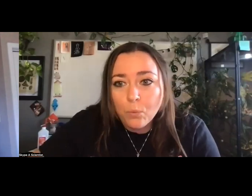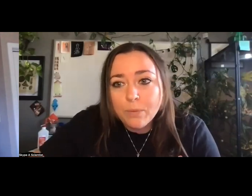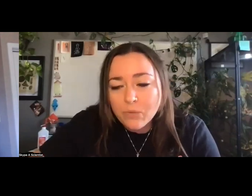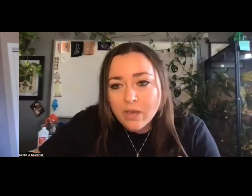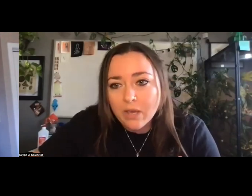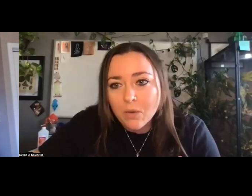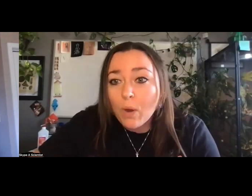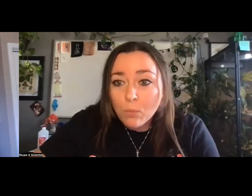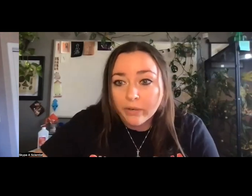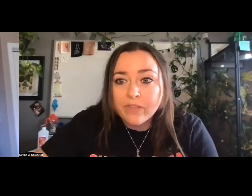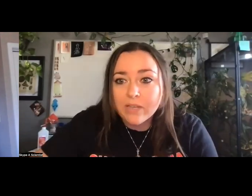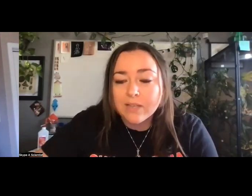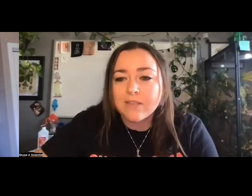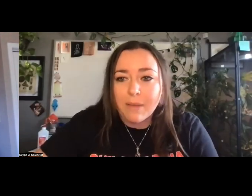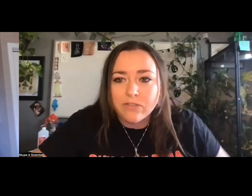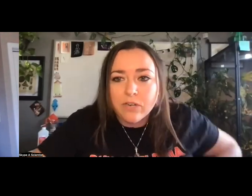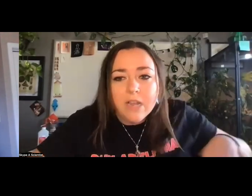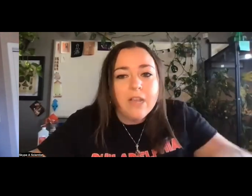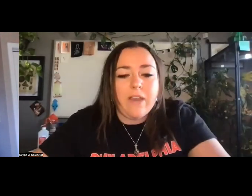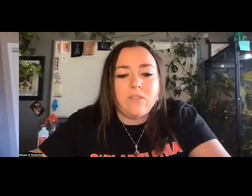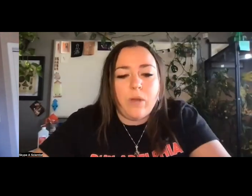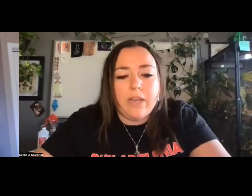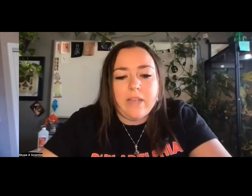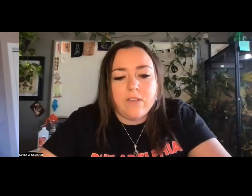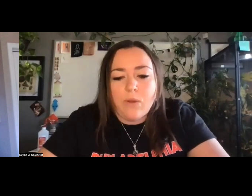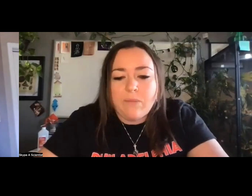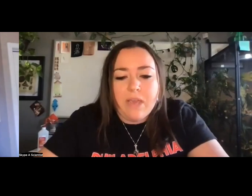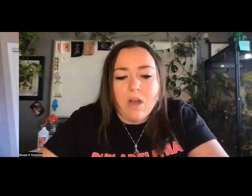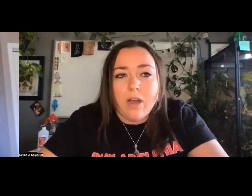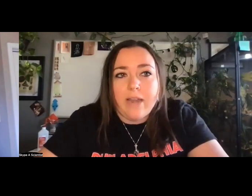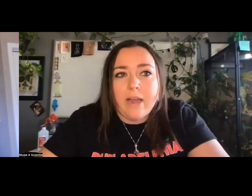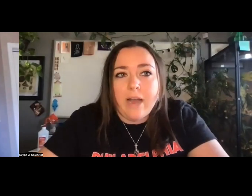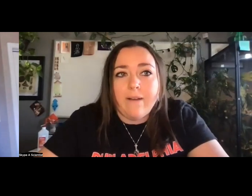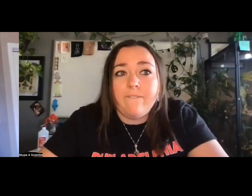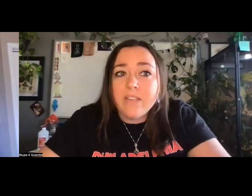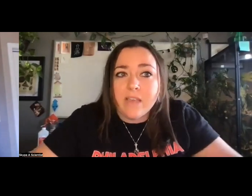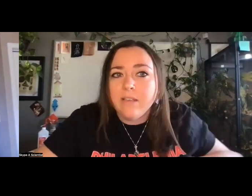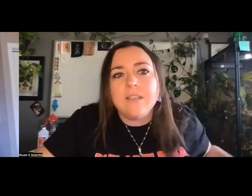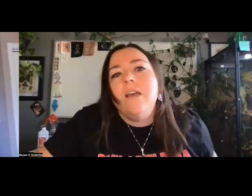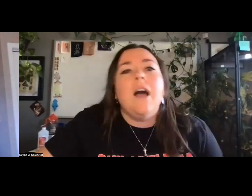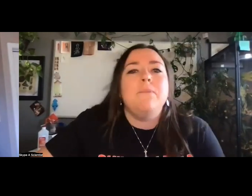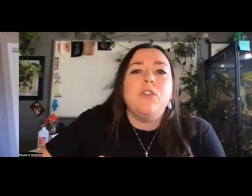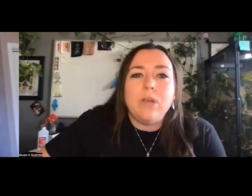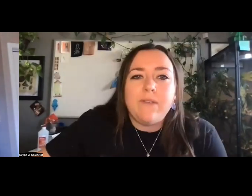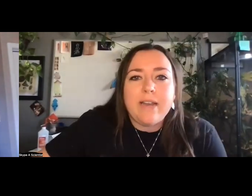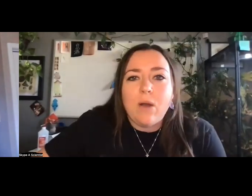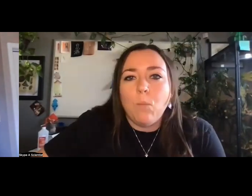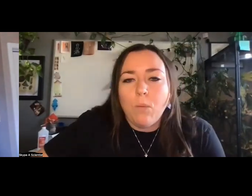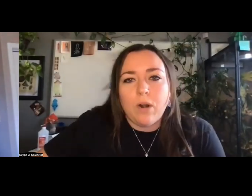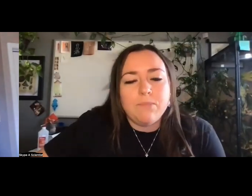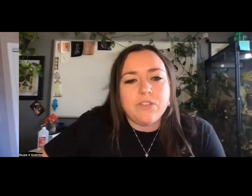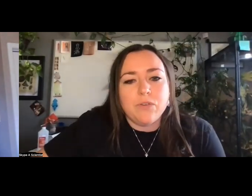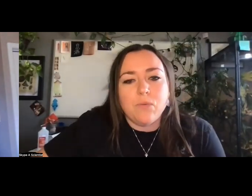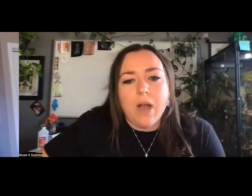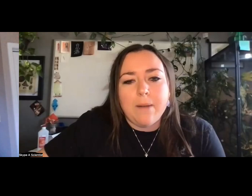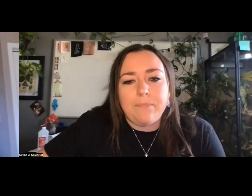we'll be doing one more of these this semester. The next one is going to be on physics. You can always find out